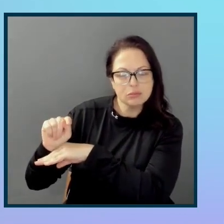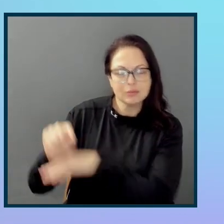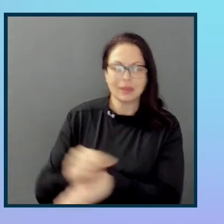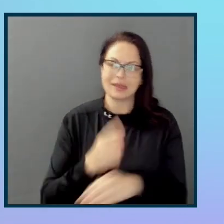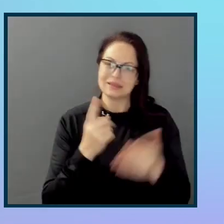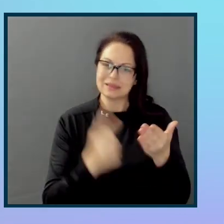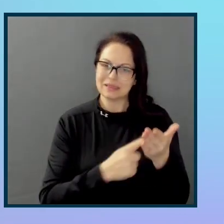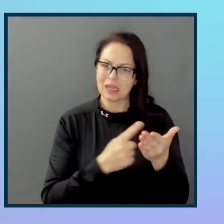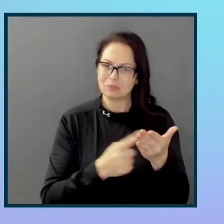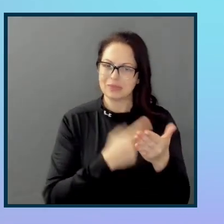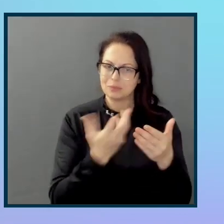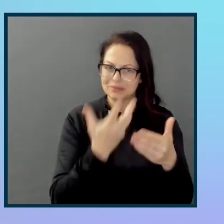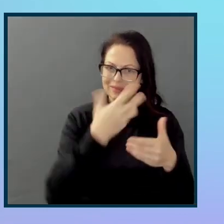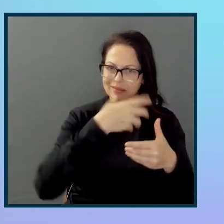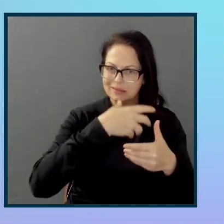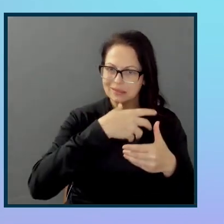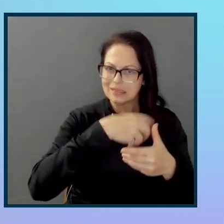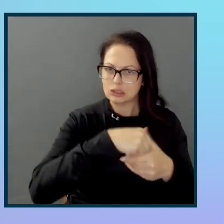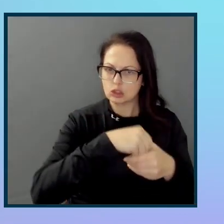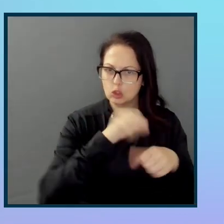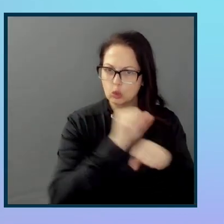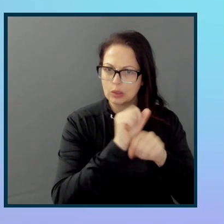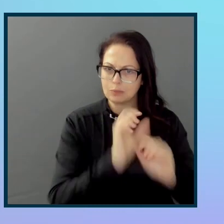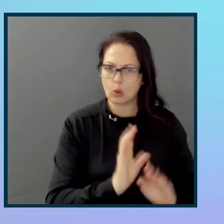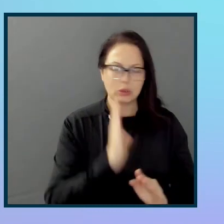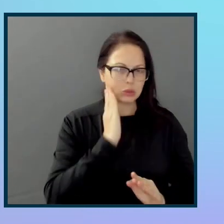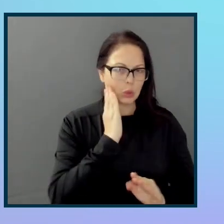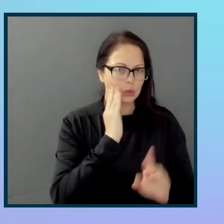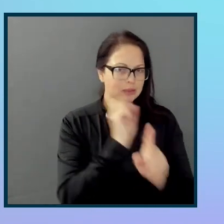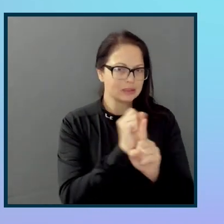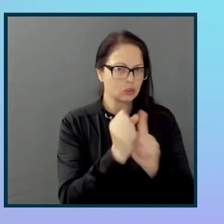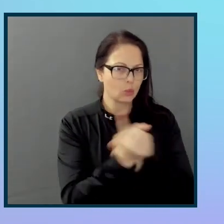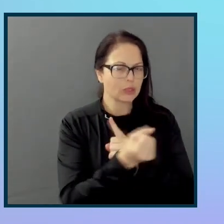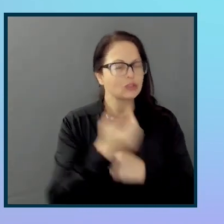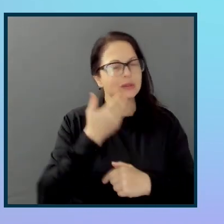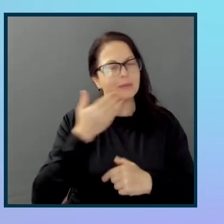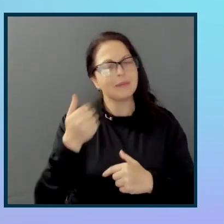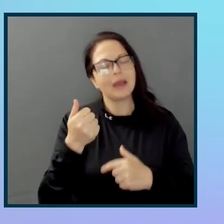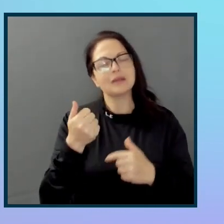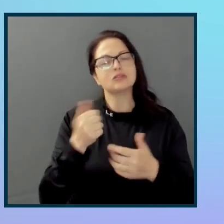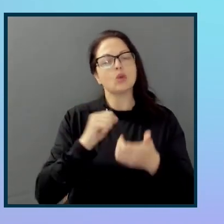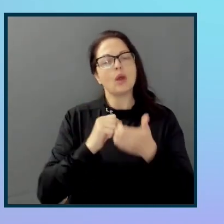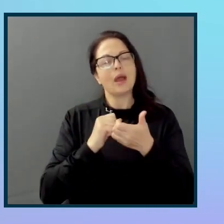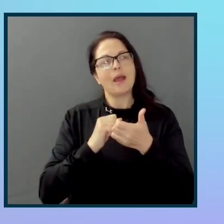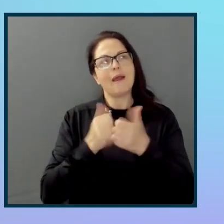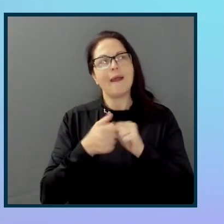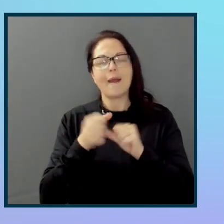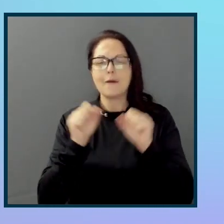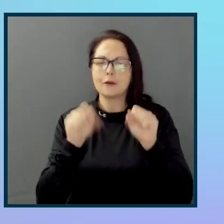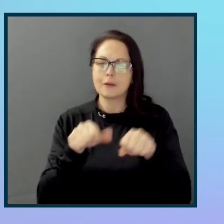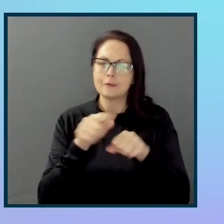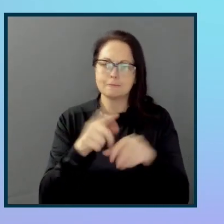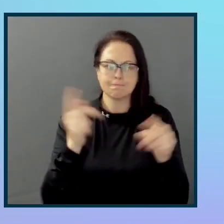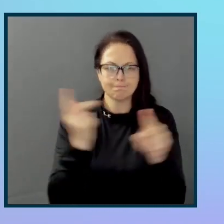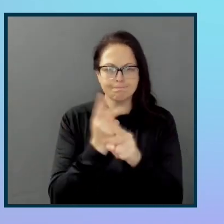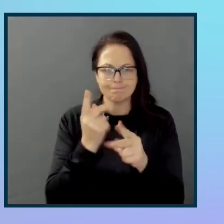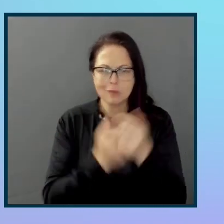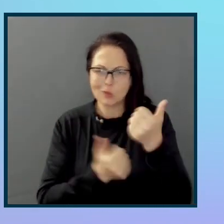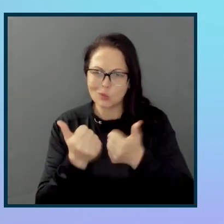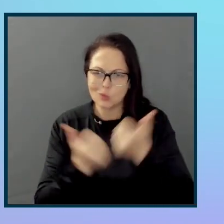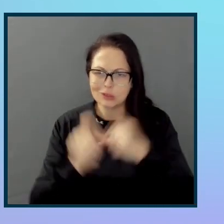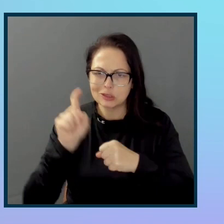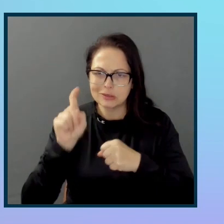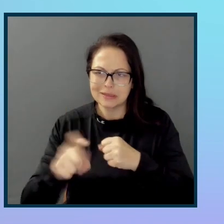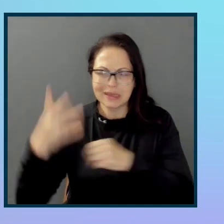situation the best? So how do you strike that balance between internal expertise and external support?